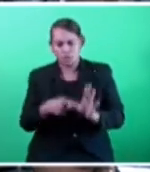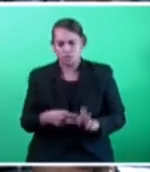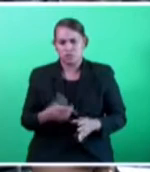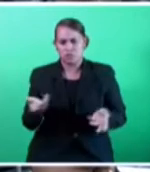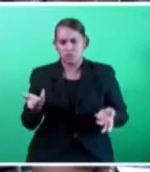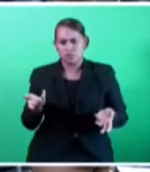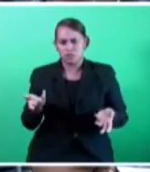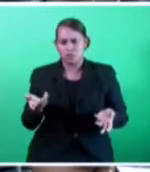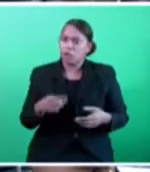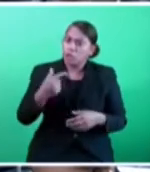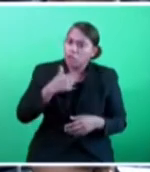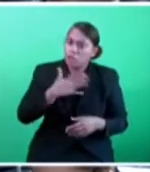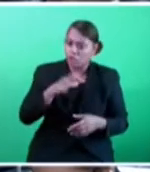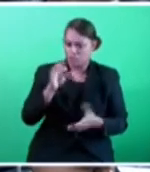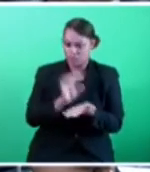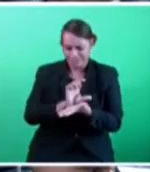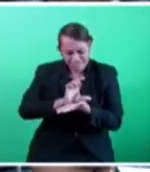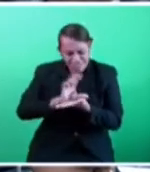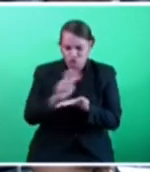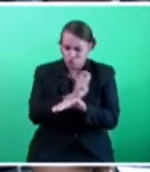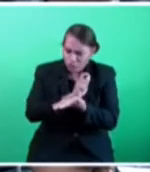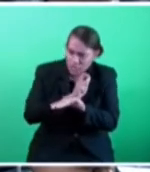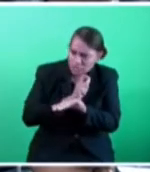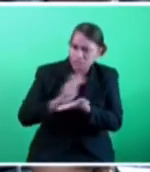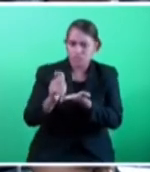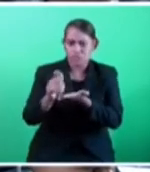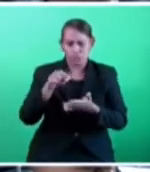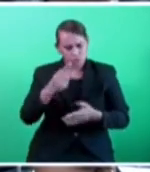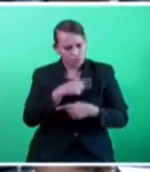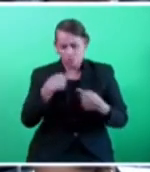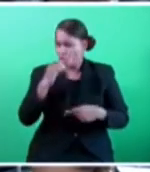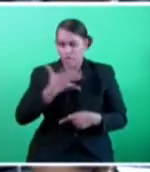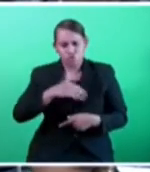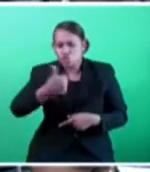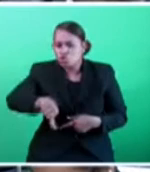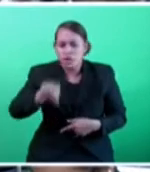Say, let me make it very clear, crystal clear, we don't use people.